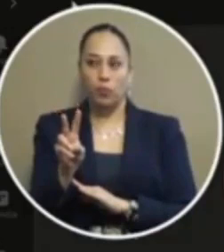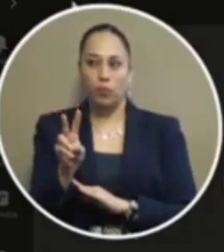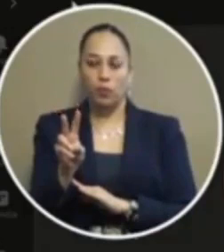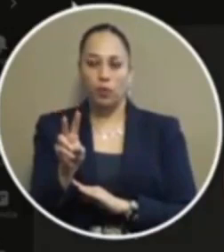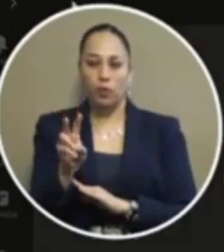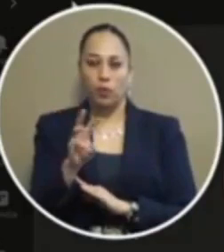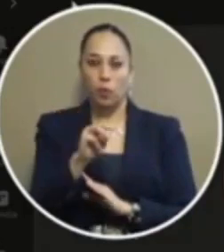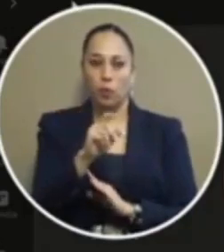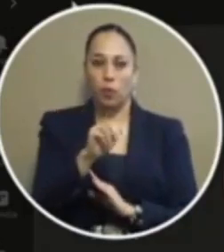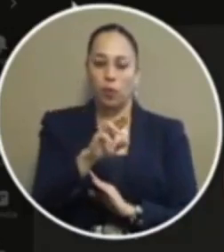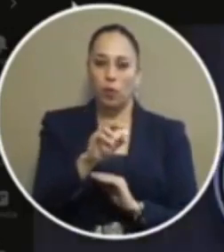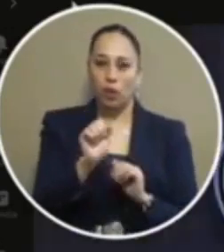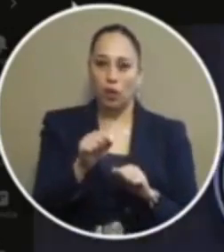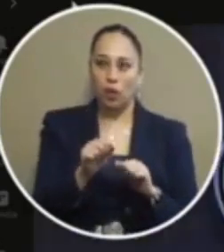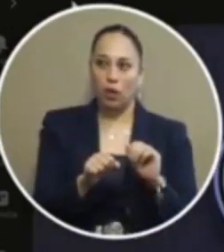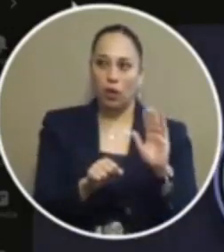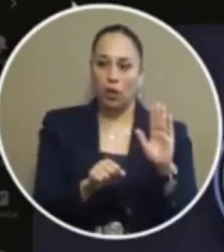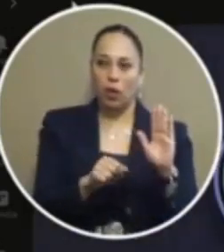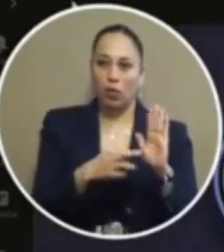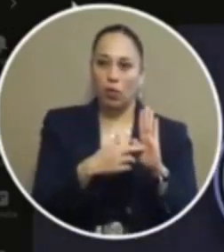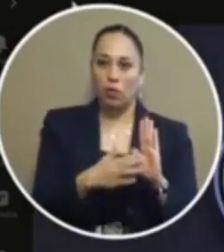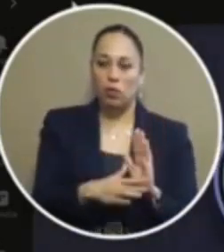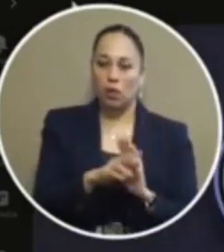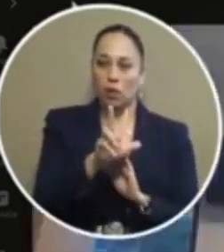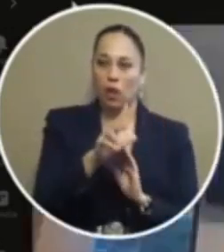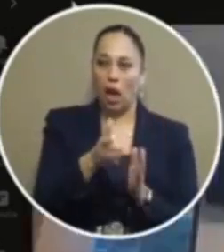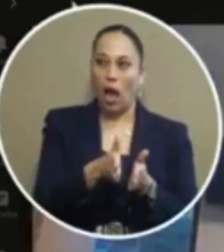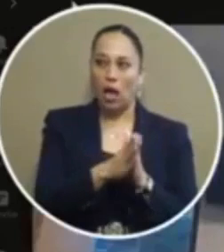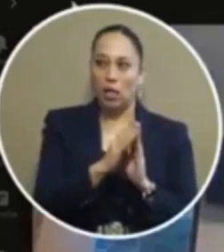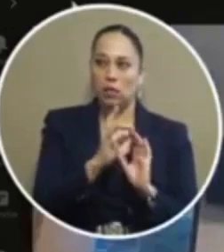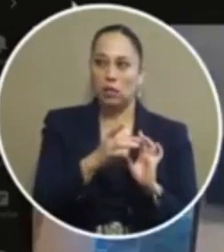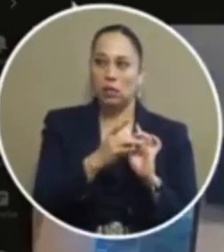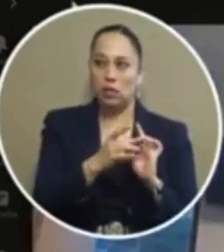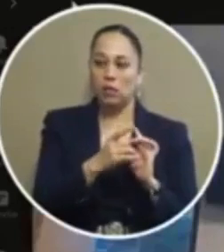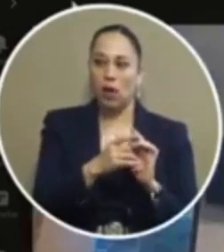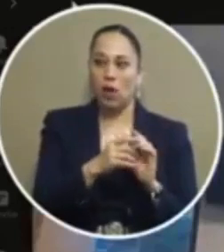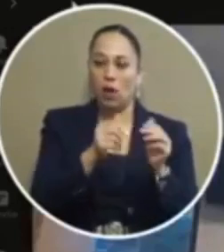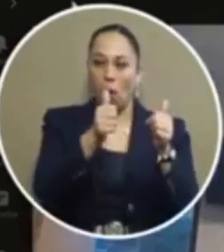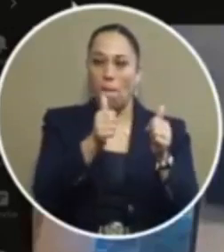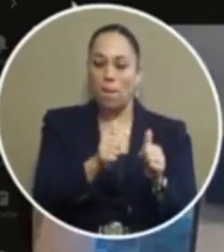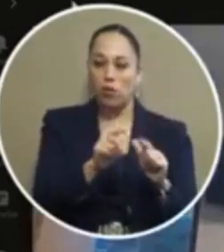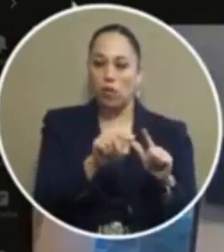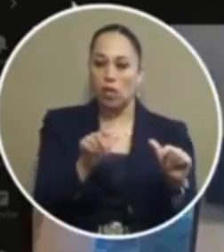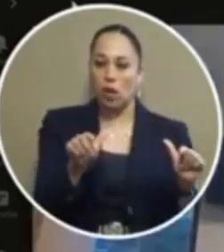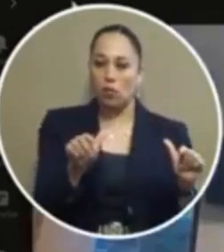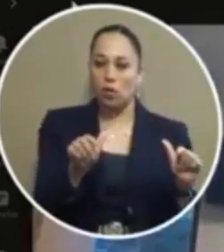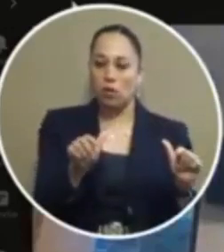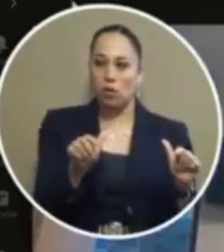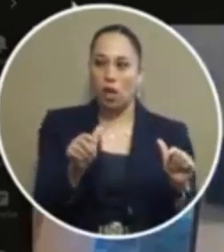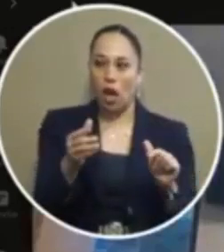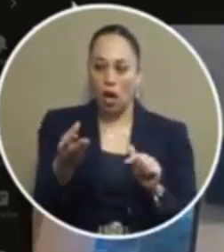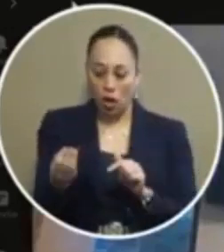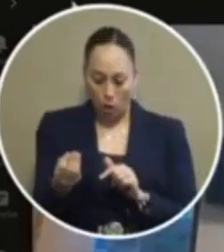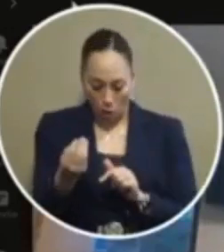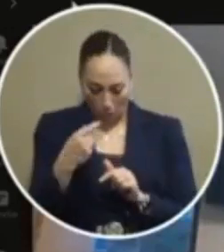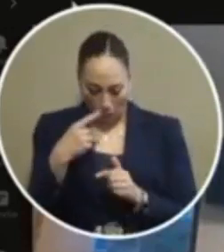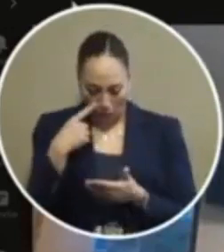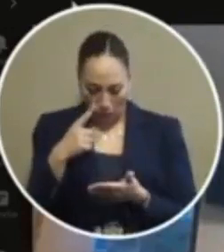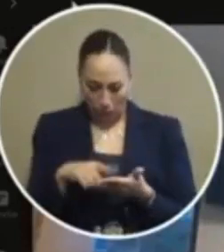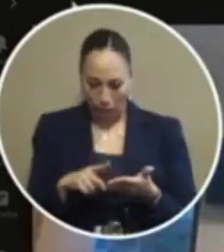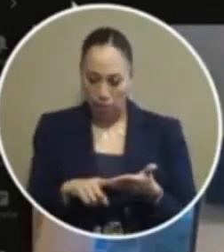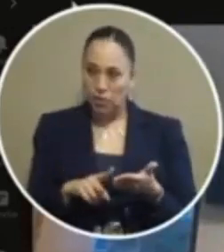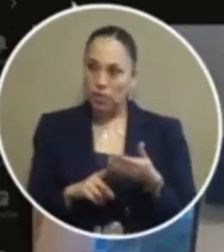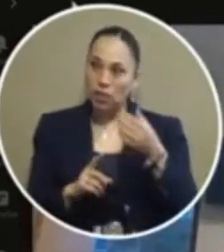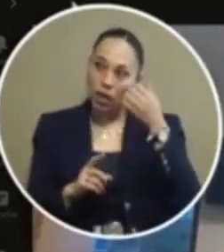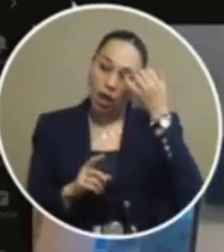i address the issues that representative hernandez asked about in terms of the posting language i've gone back and looked at the meeting